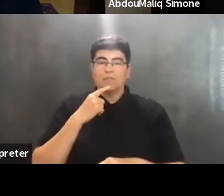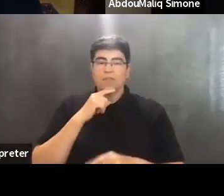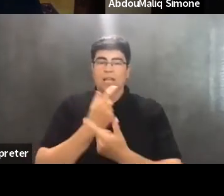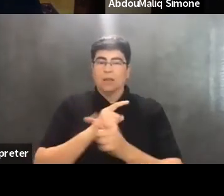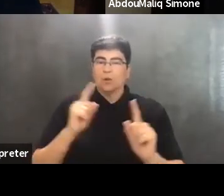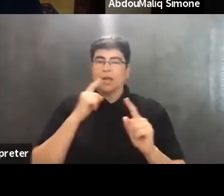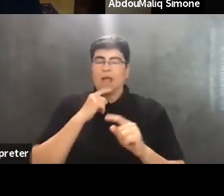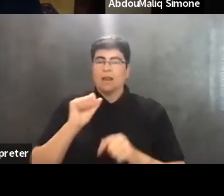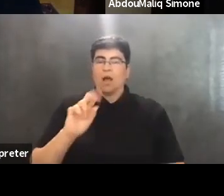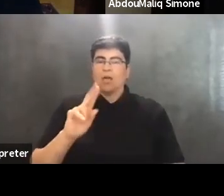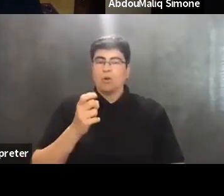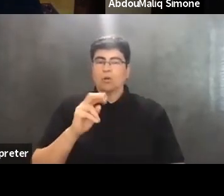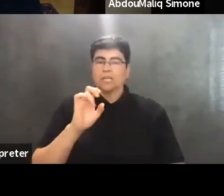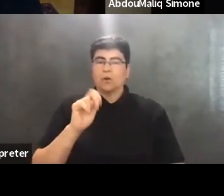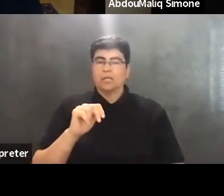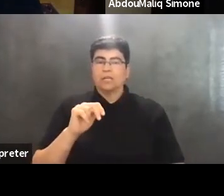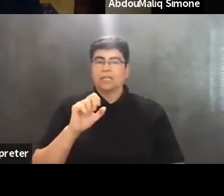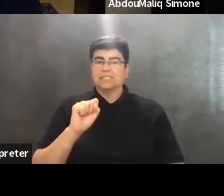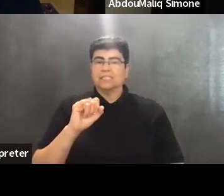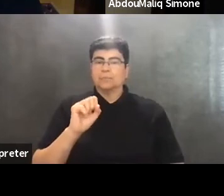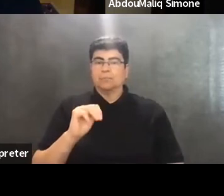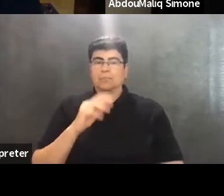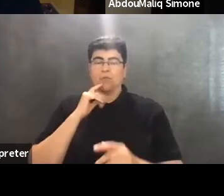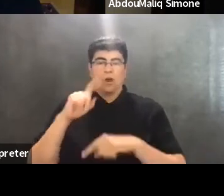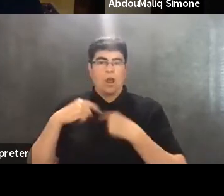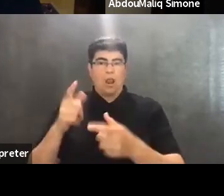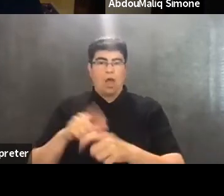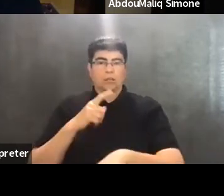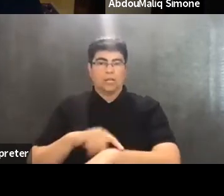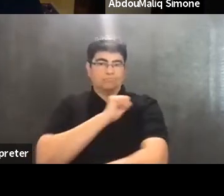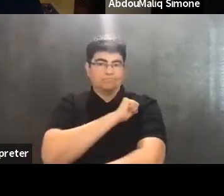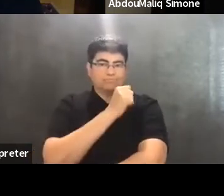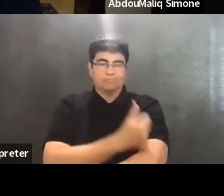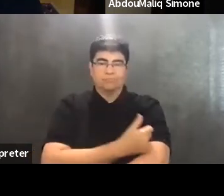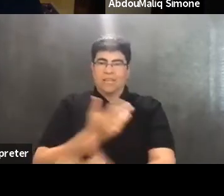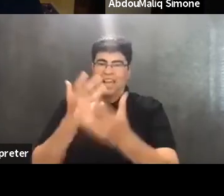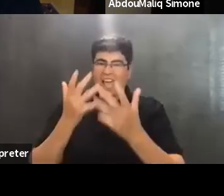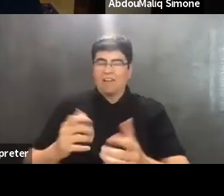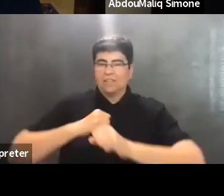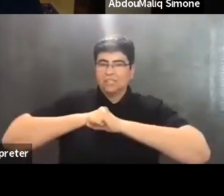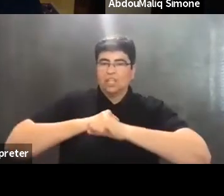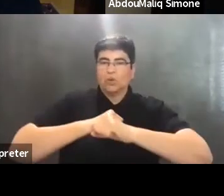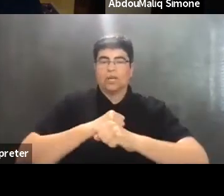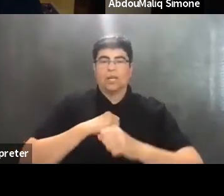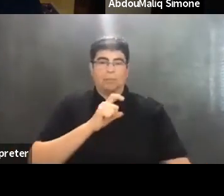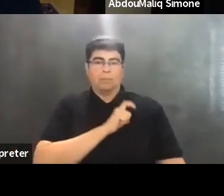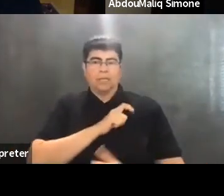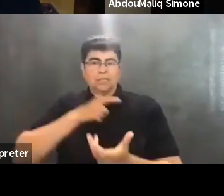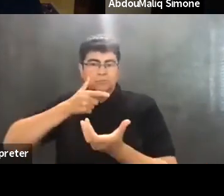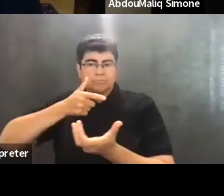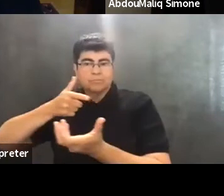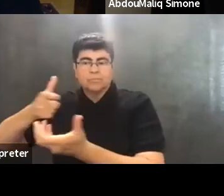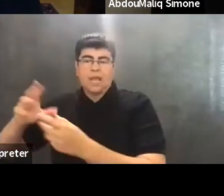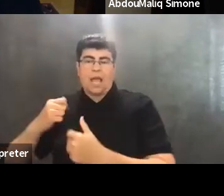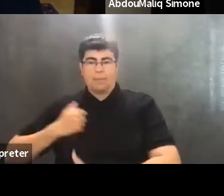and authoritarianism for quite some time, which has resulted in very heavy securitization, modes of policing and militarism.